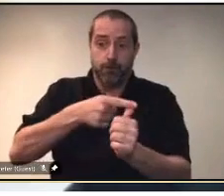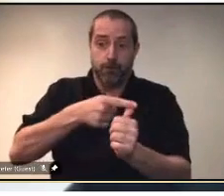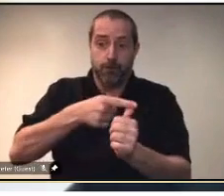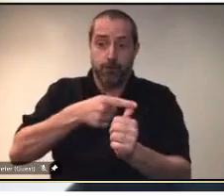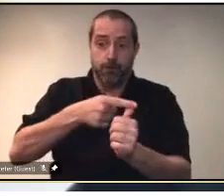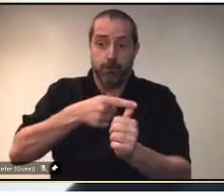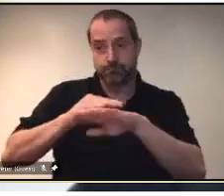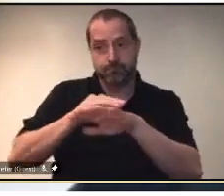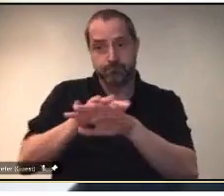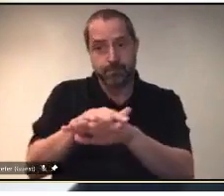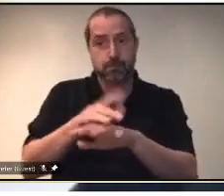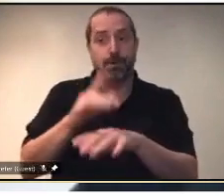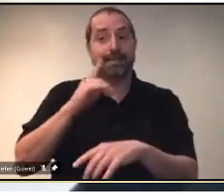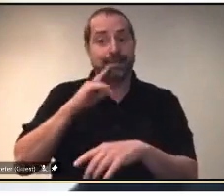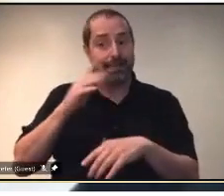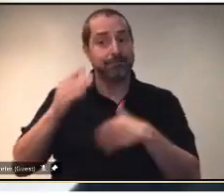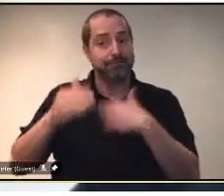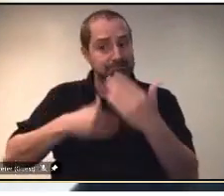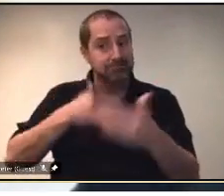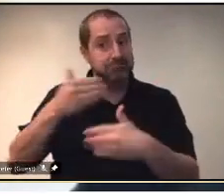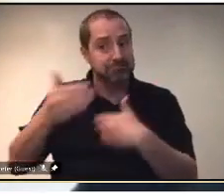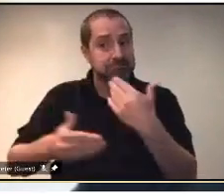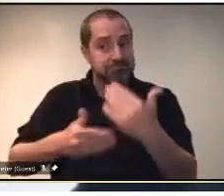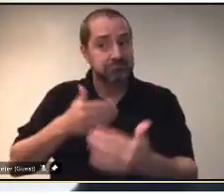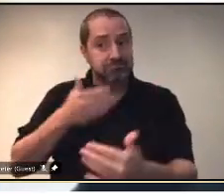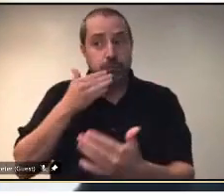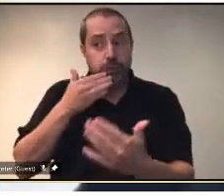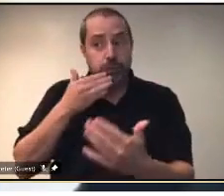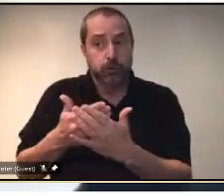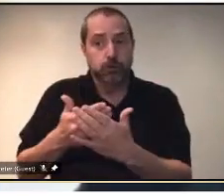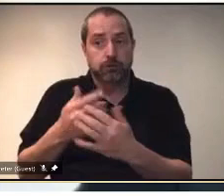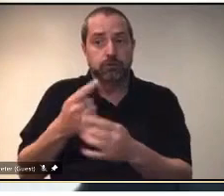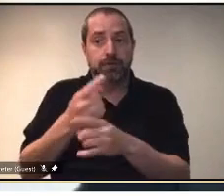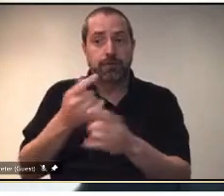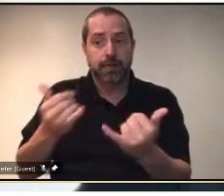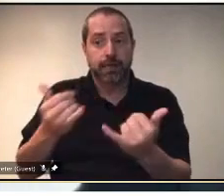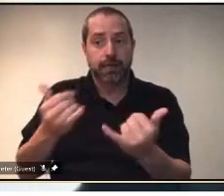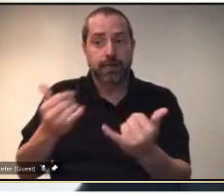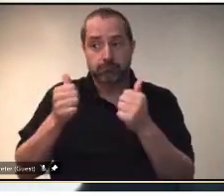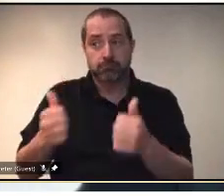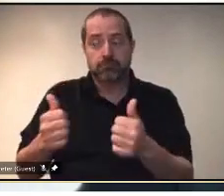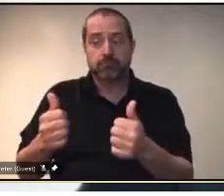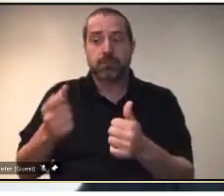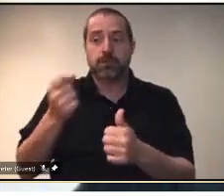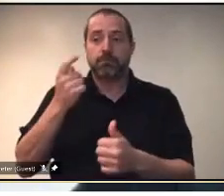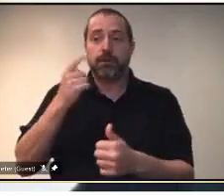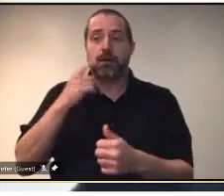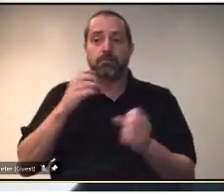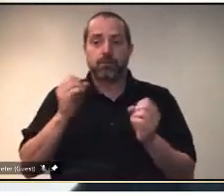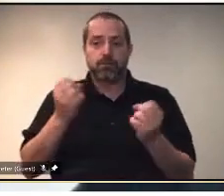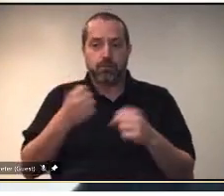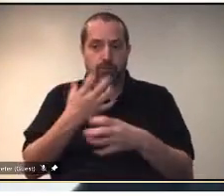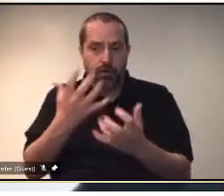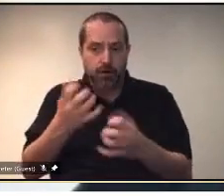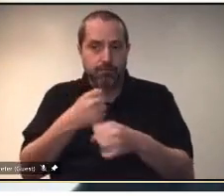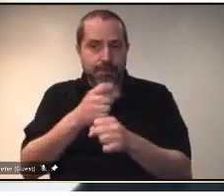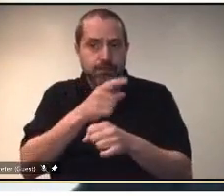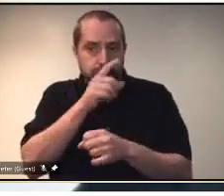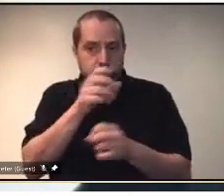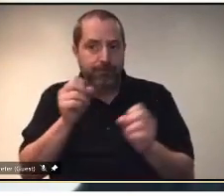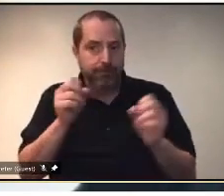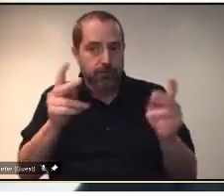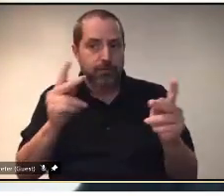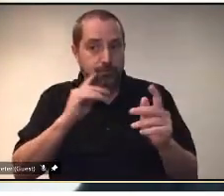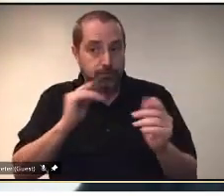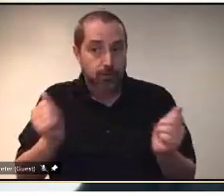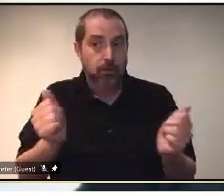now. We just want to make sure that that everybody has that opportunity to be able to get vaccinated. But to answer your question, no, we're not